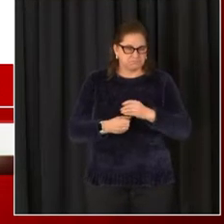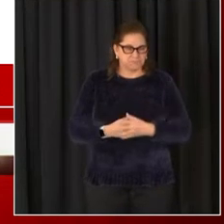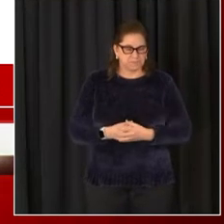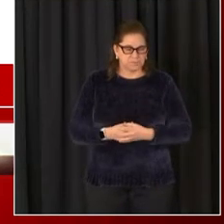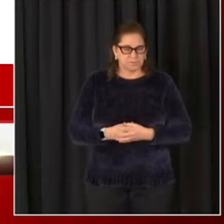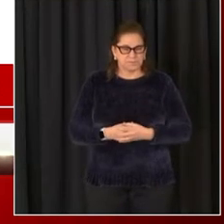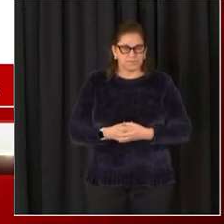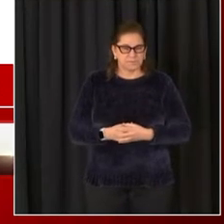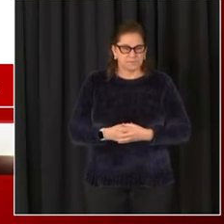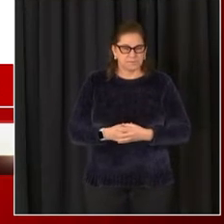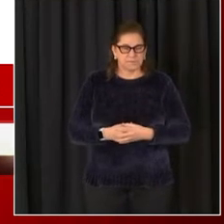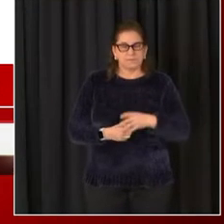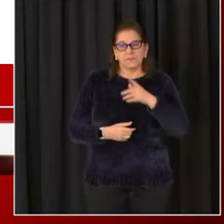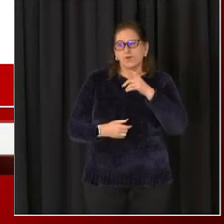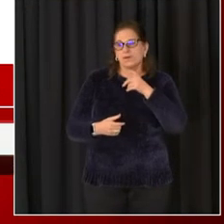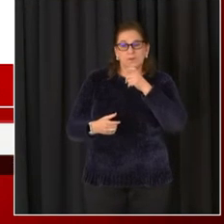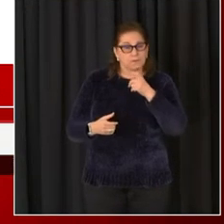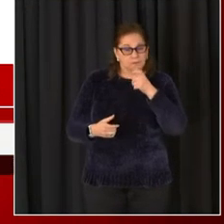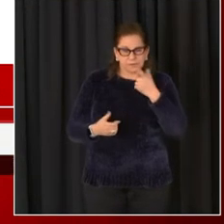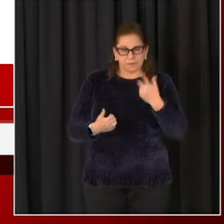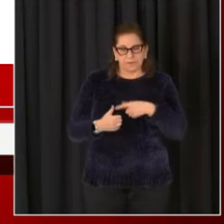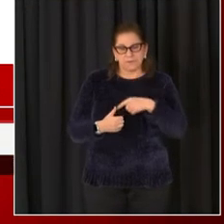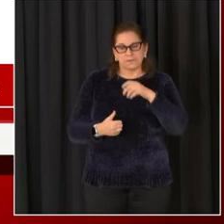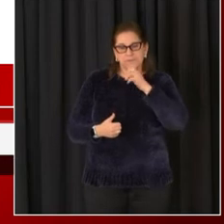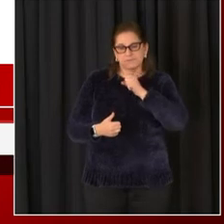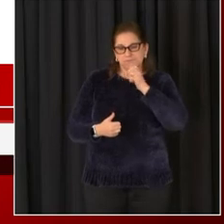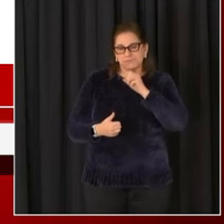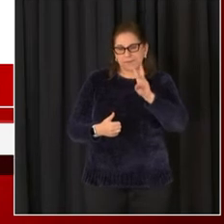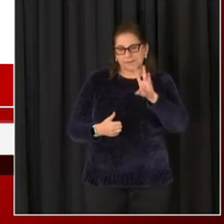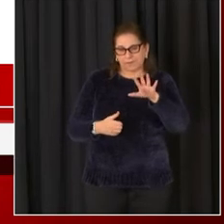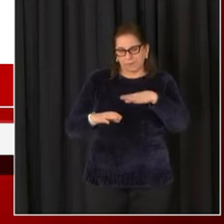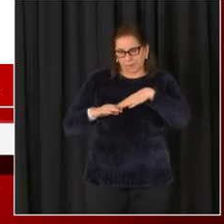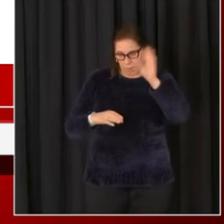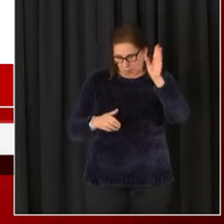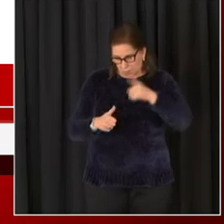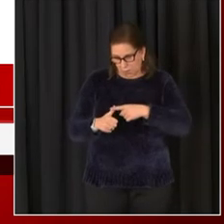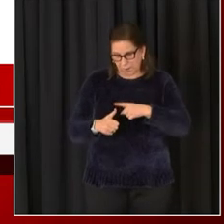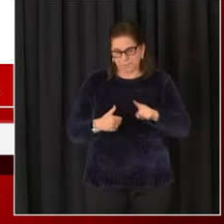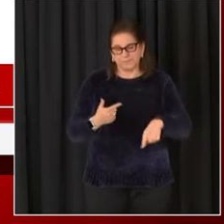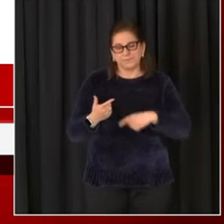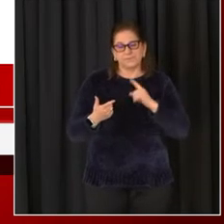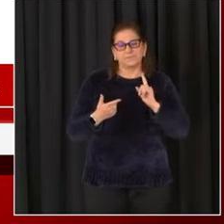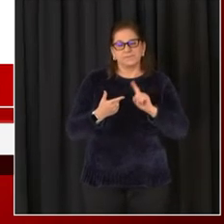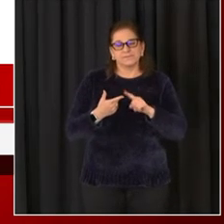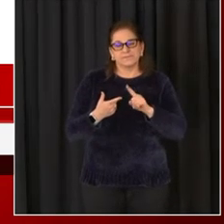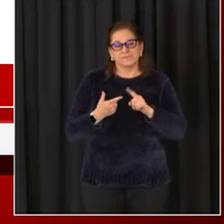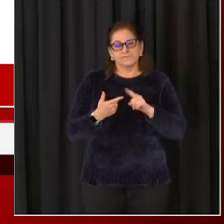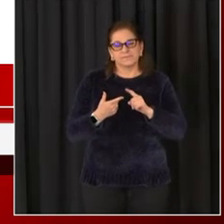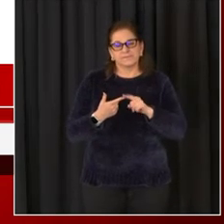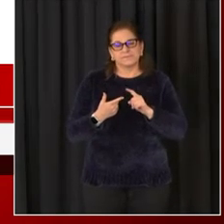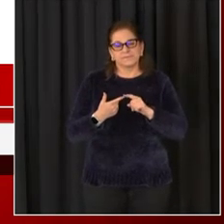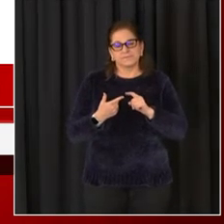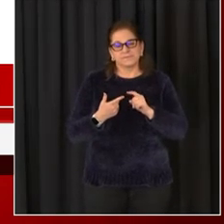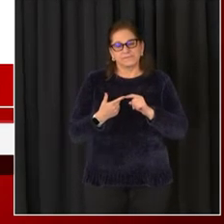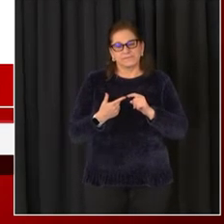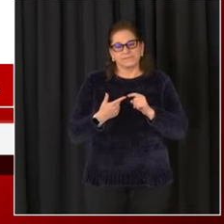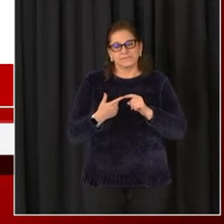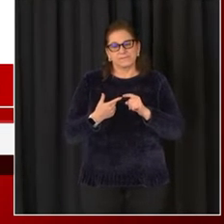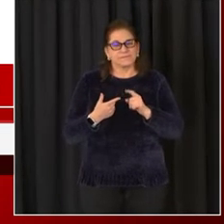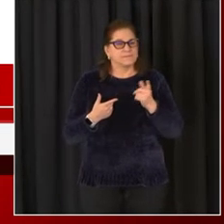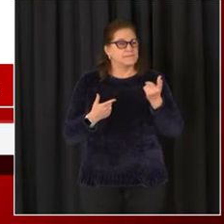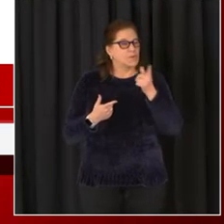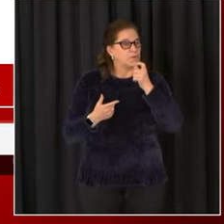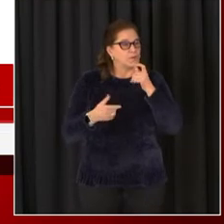65 was one of them. And then also focusing on individuals who are what is commonly referred to as essential workers.